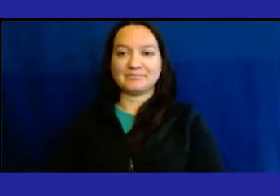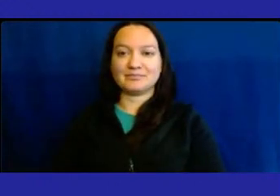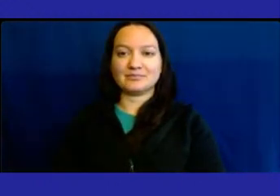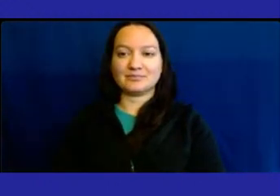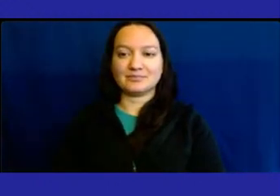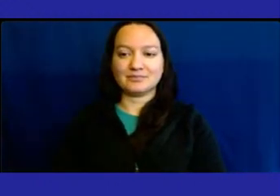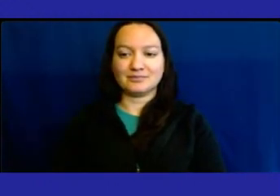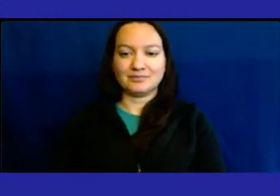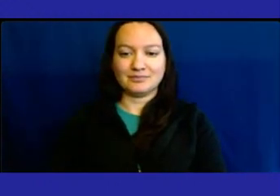This meeting is no longer being...